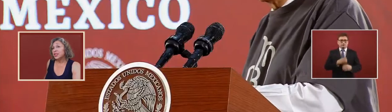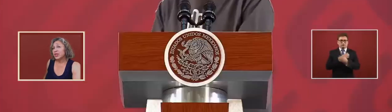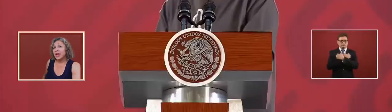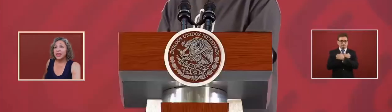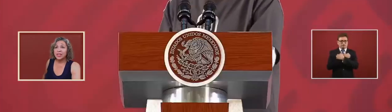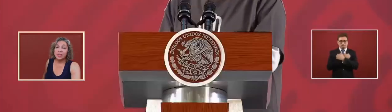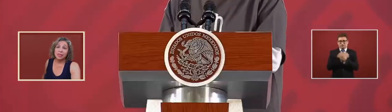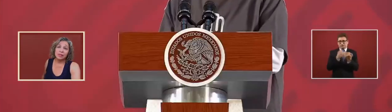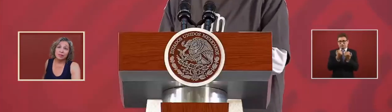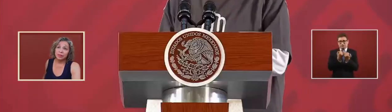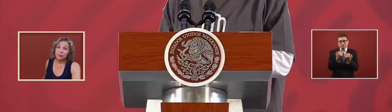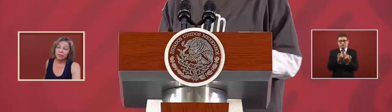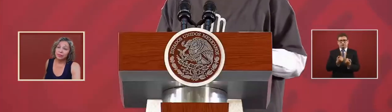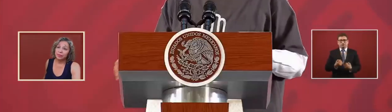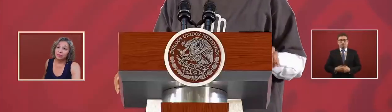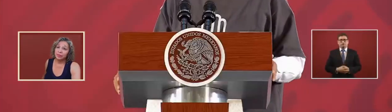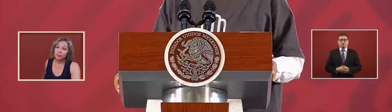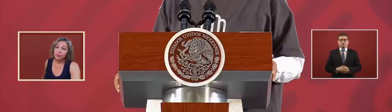education